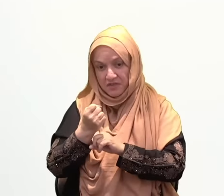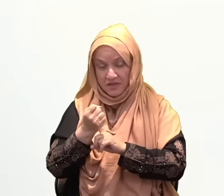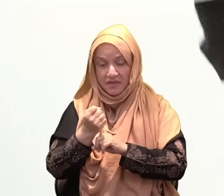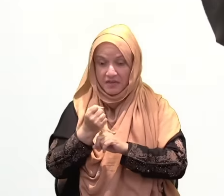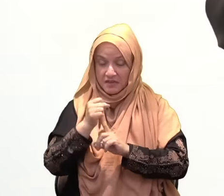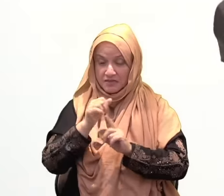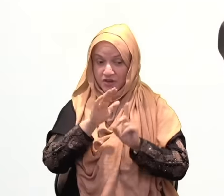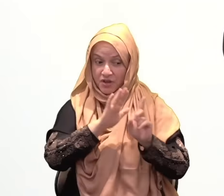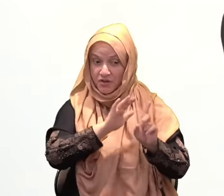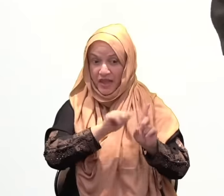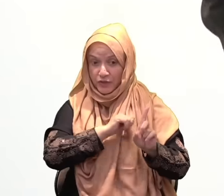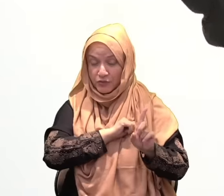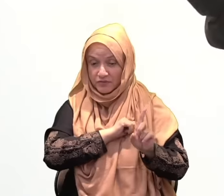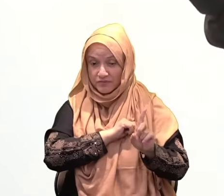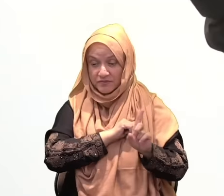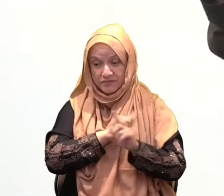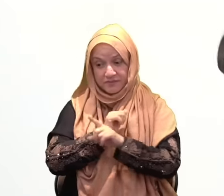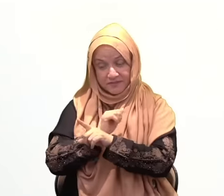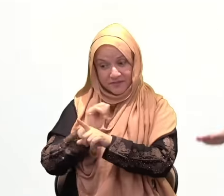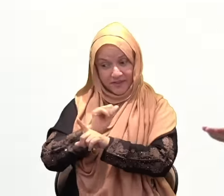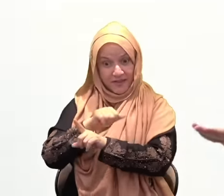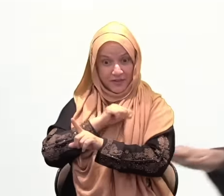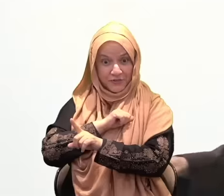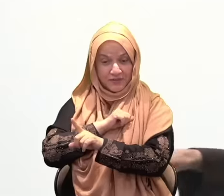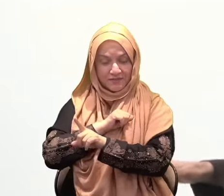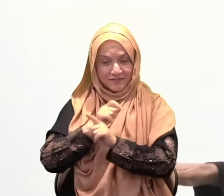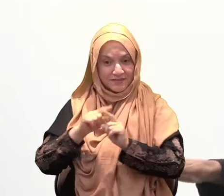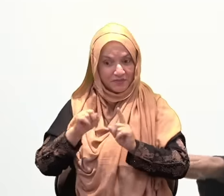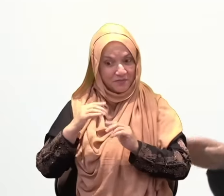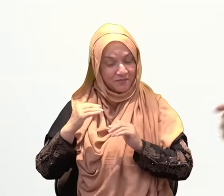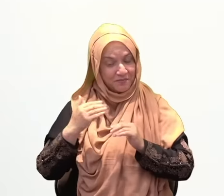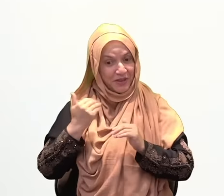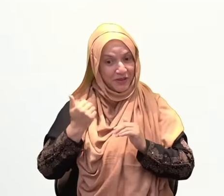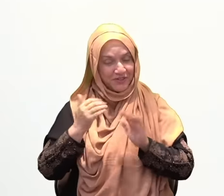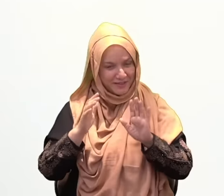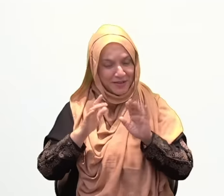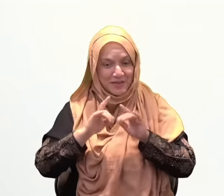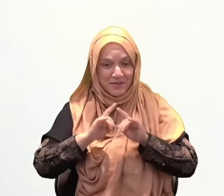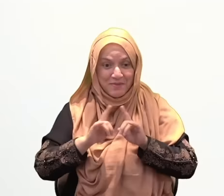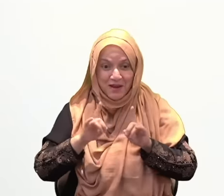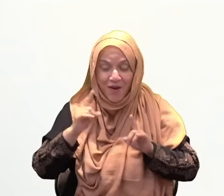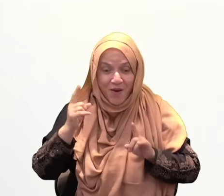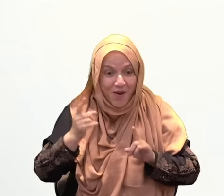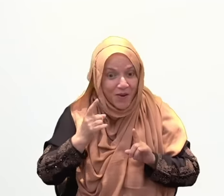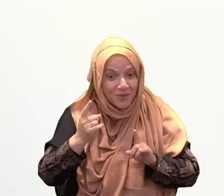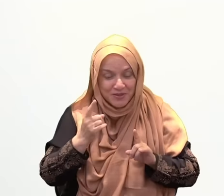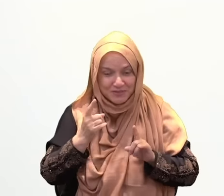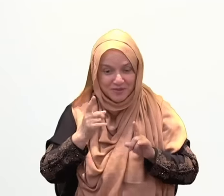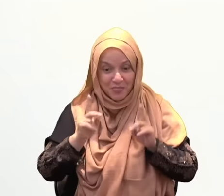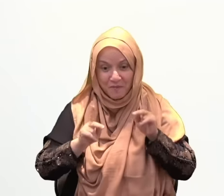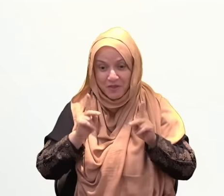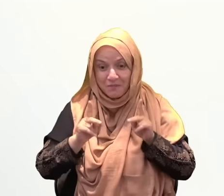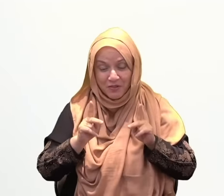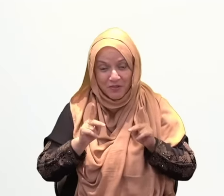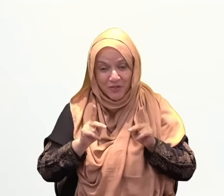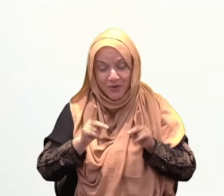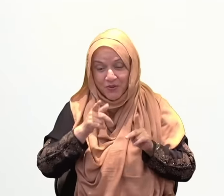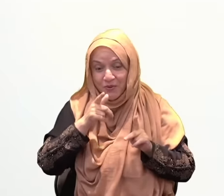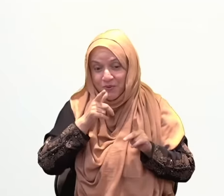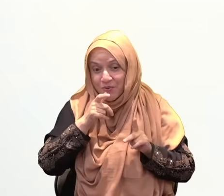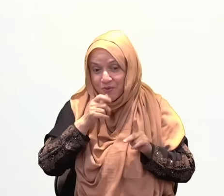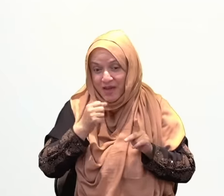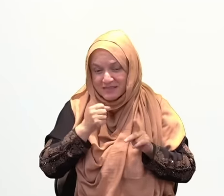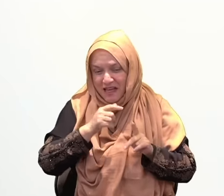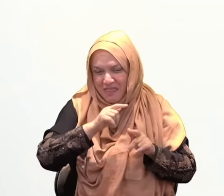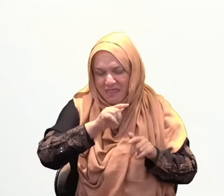has given to you. Stop looking at those who have more than you. Look to those that have less than you. And the last part of that hadith, in some narrations is,